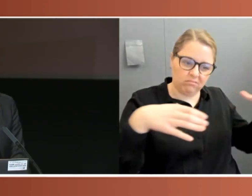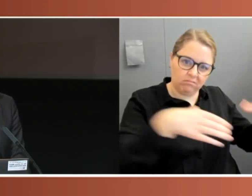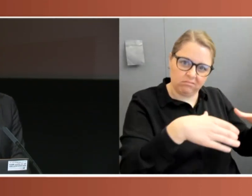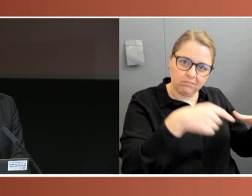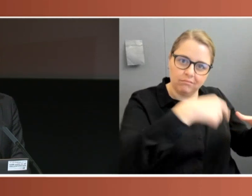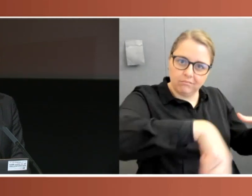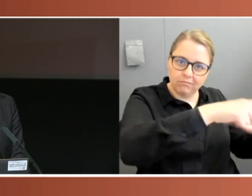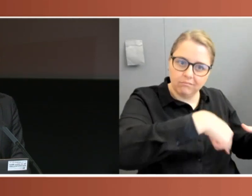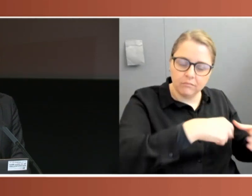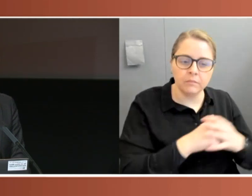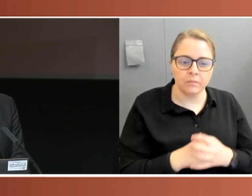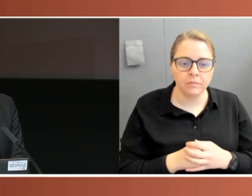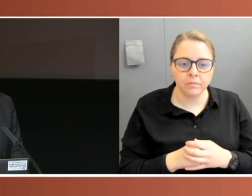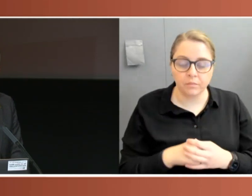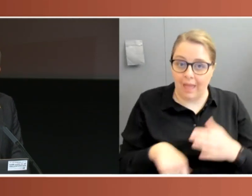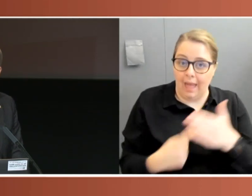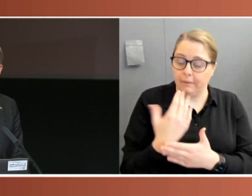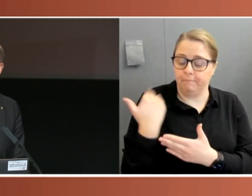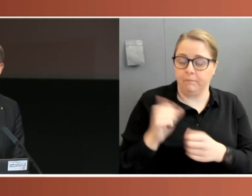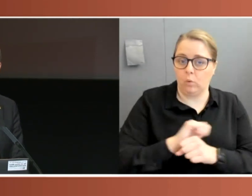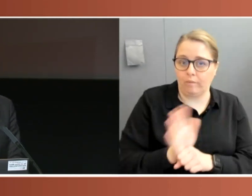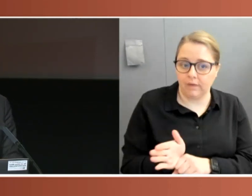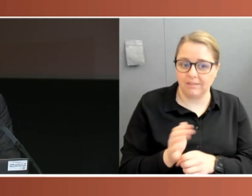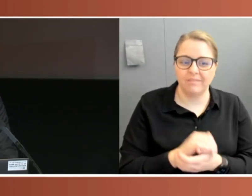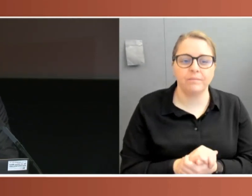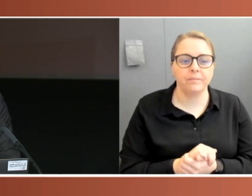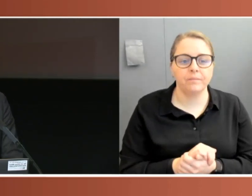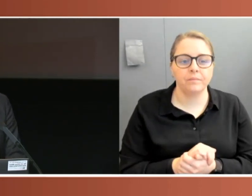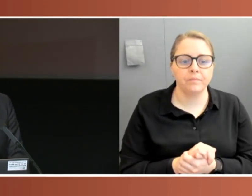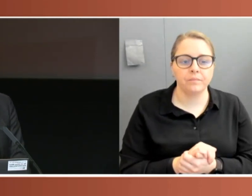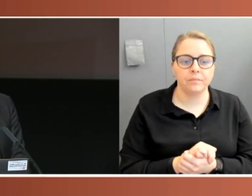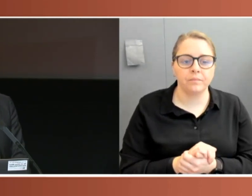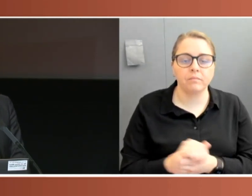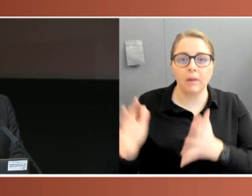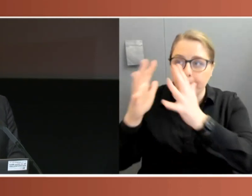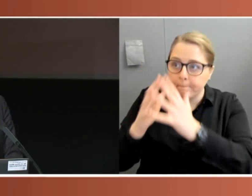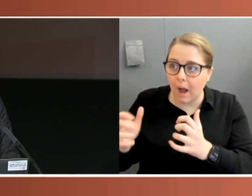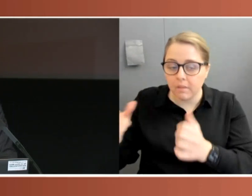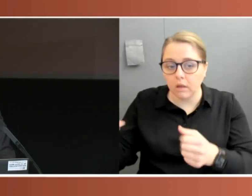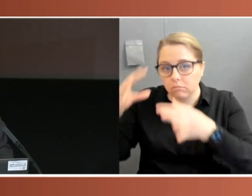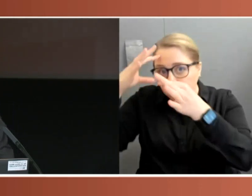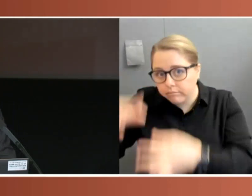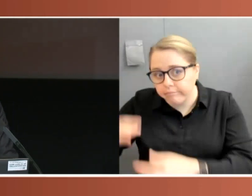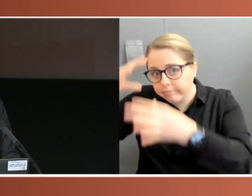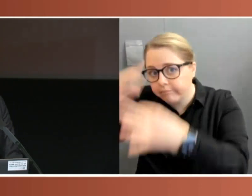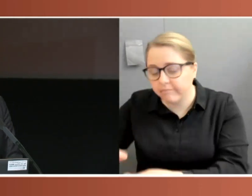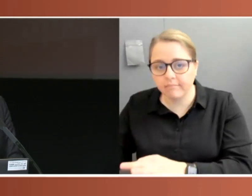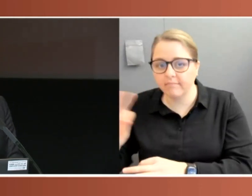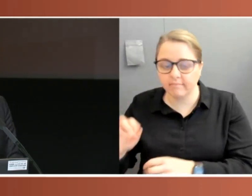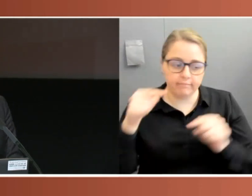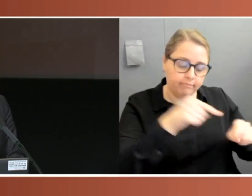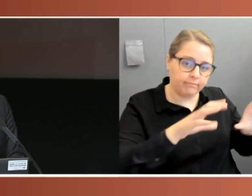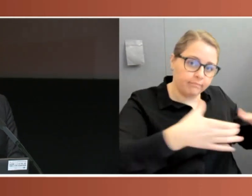Where these measures were visited upon us, not by virtue of a deliberative process within parliament, but by executive through delegated